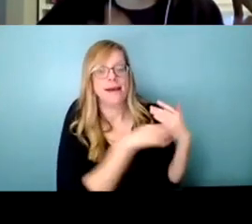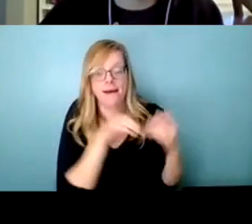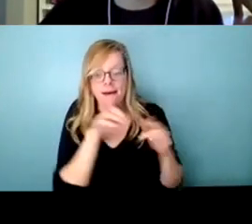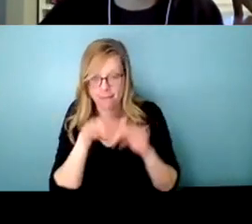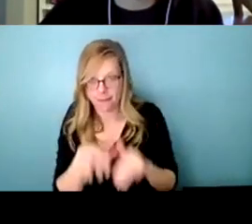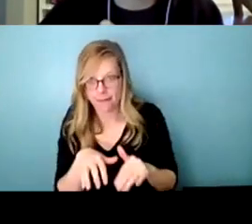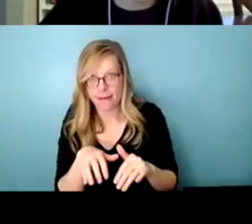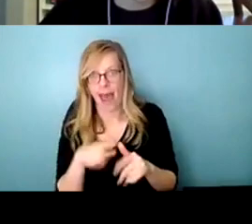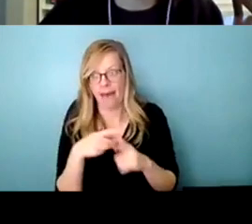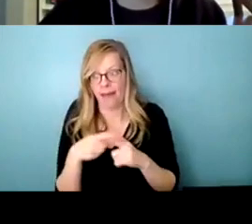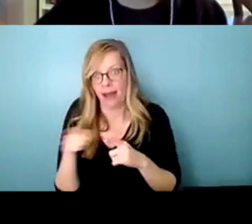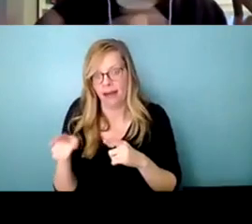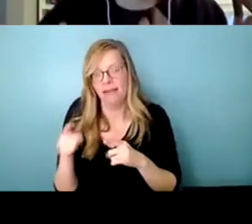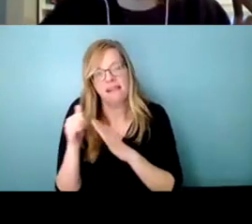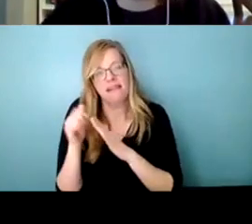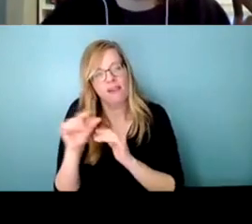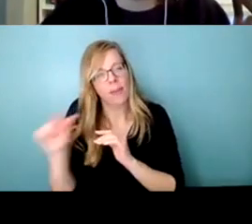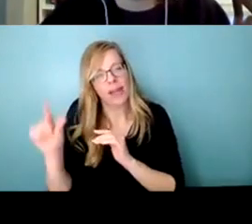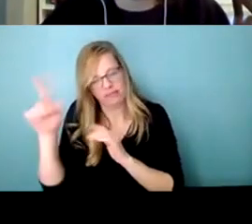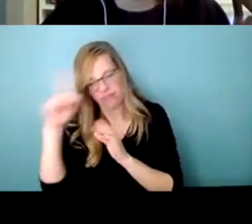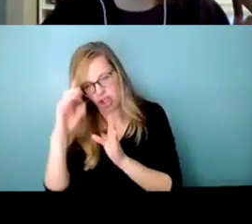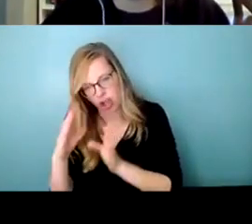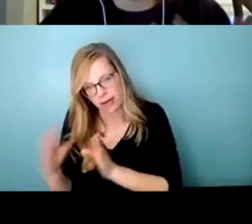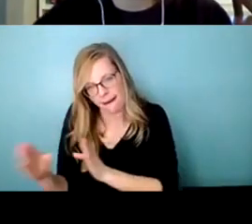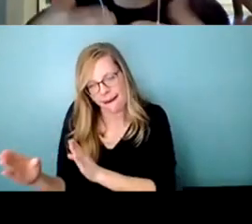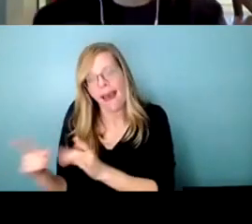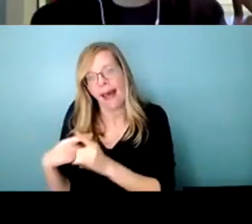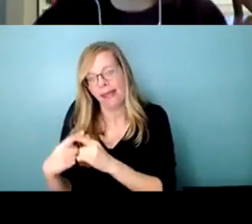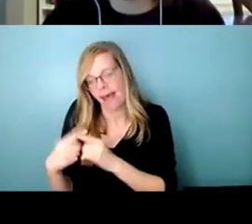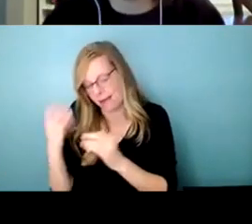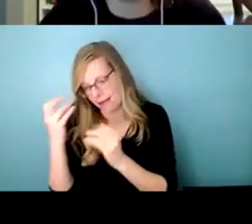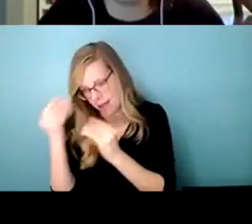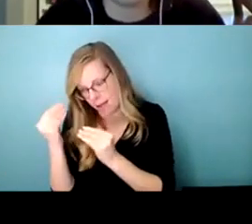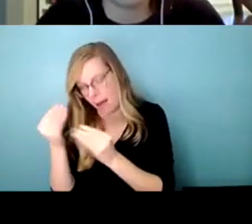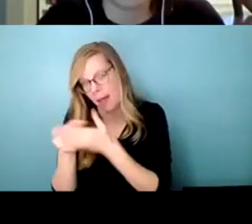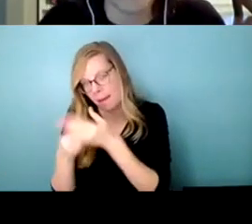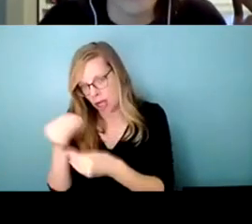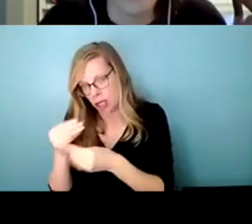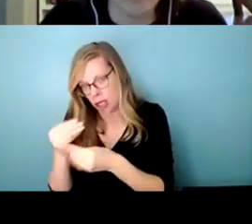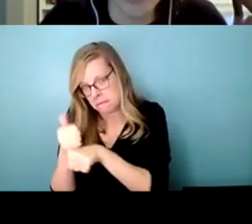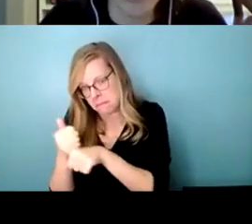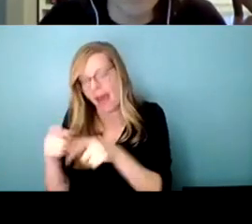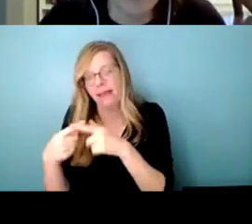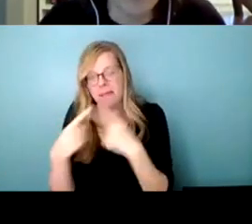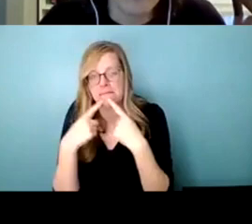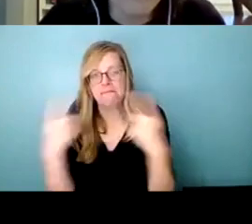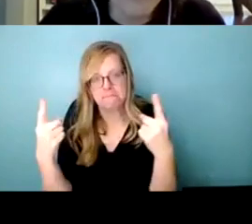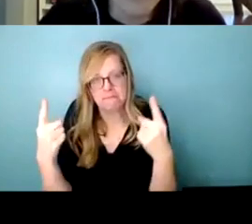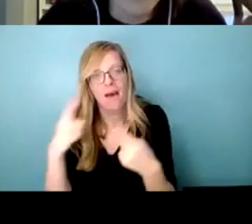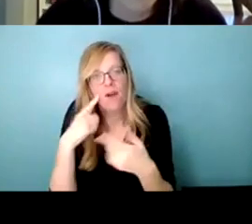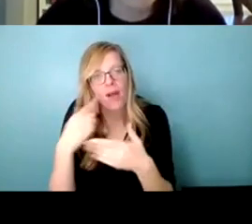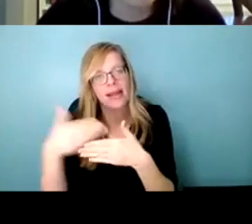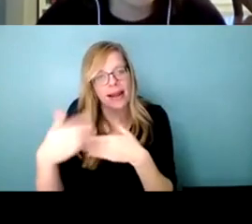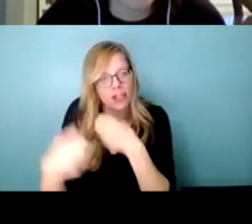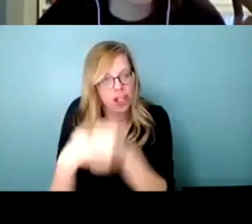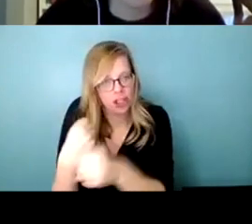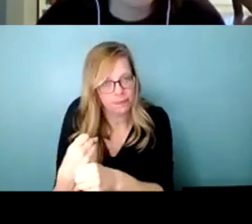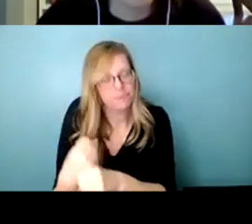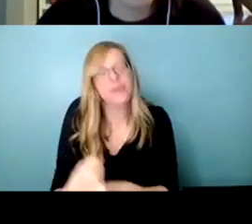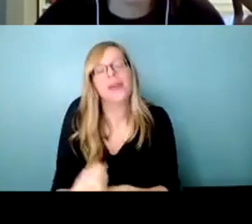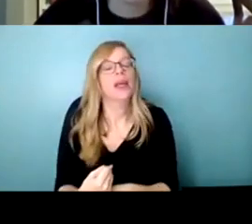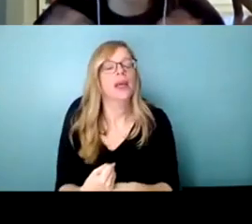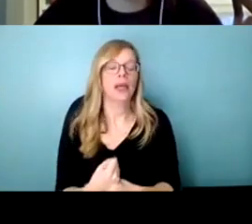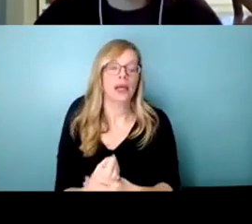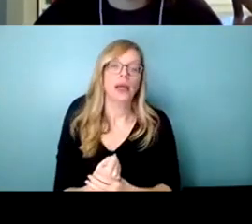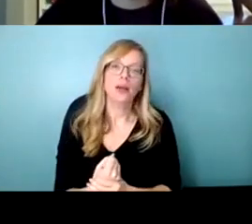their own government agenda figure out what they want to focus on for the next year and then put those things into the budget um and then